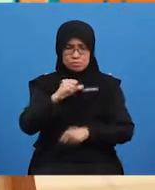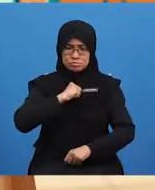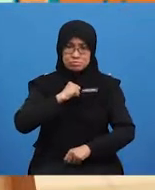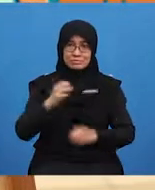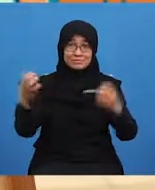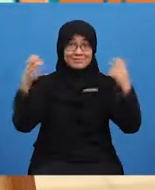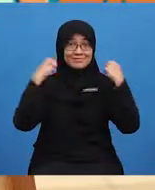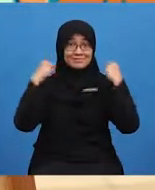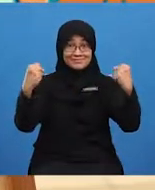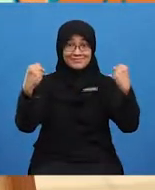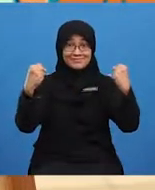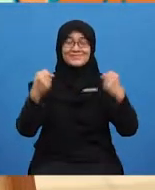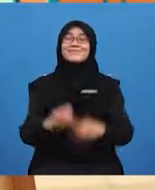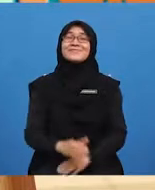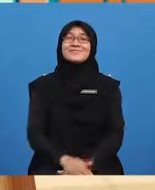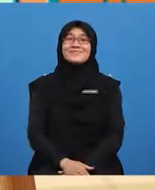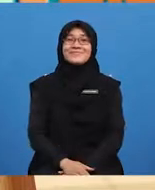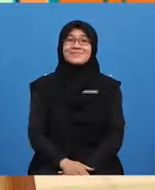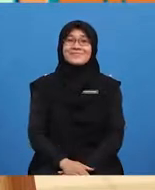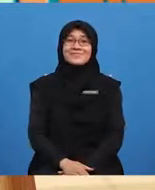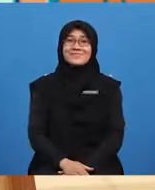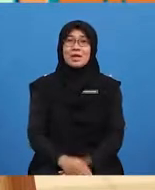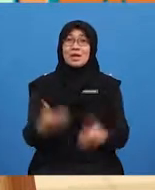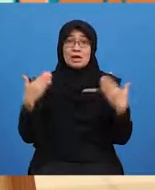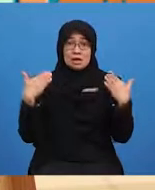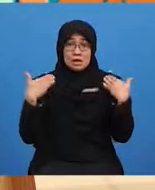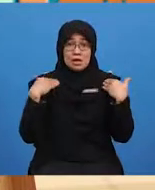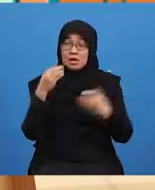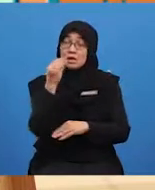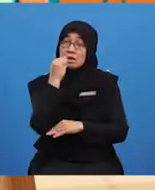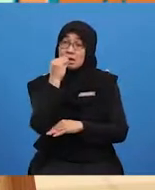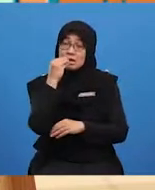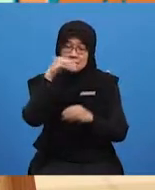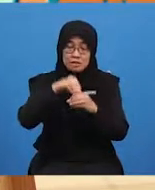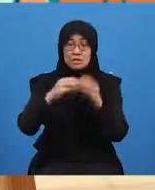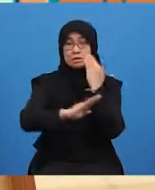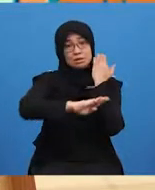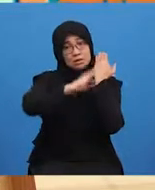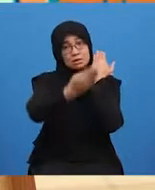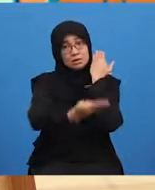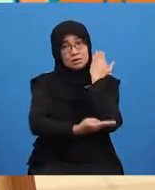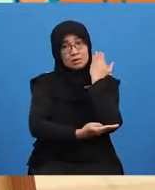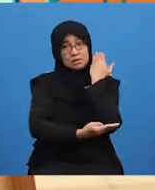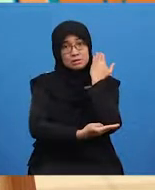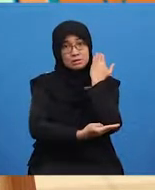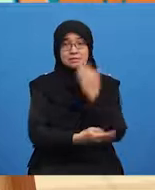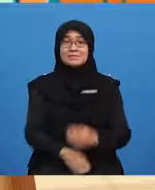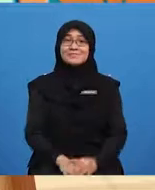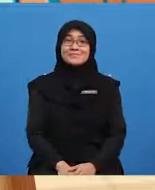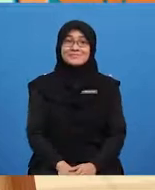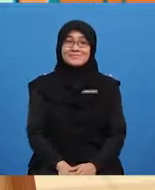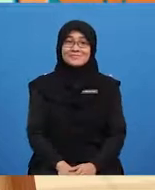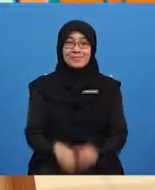It seems like there's also food inside this basket. Would you be kind enough to share with your friends?